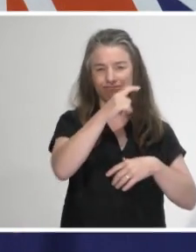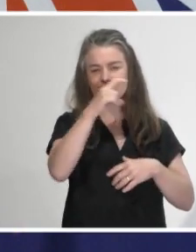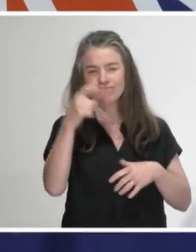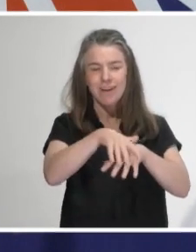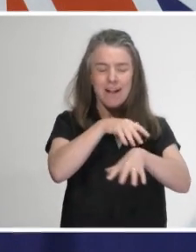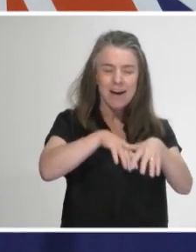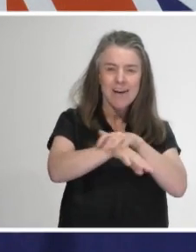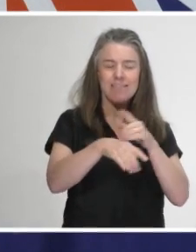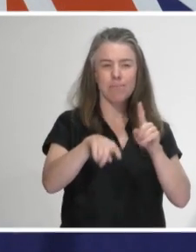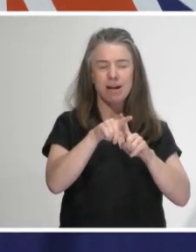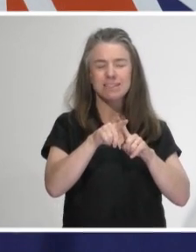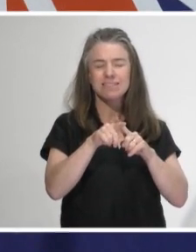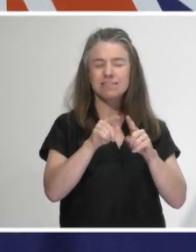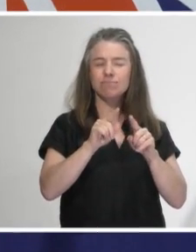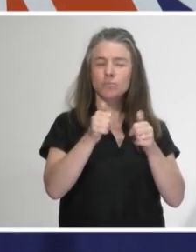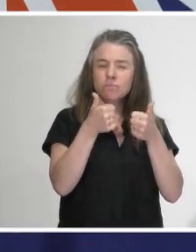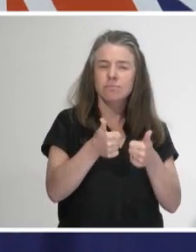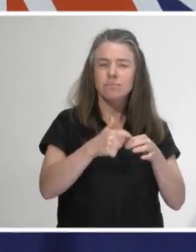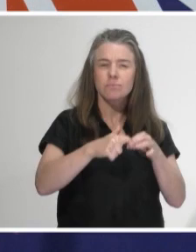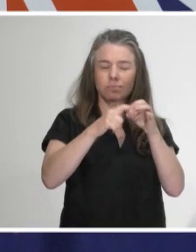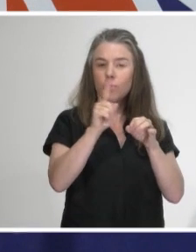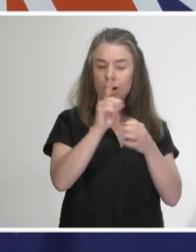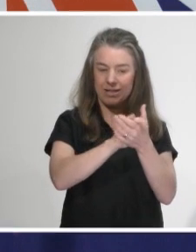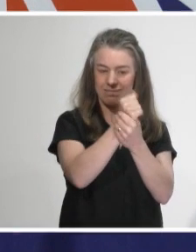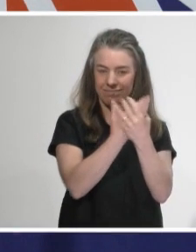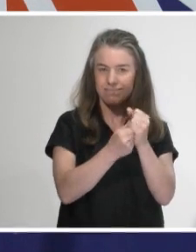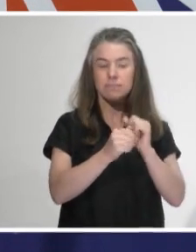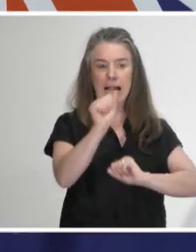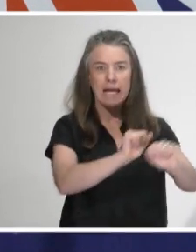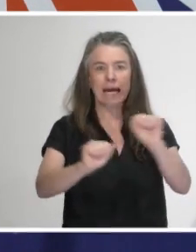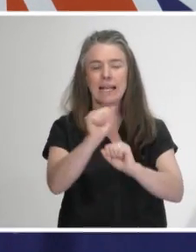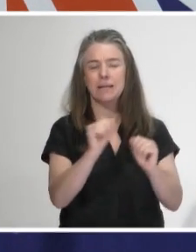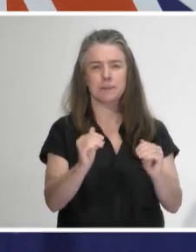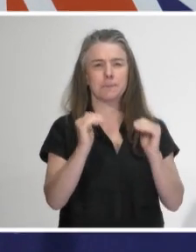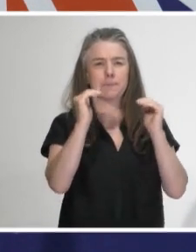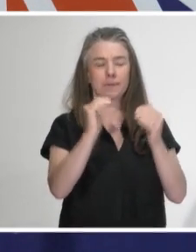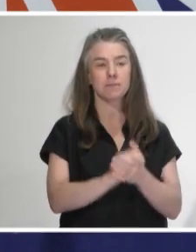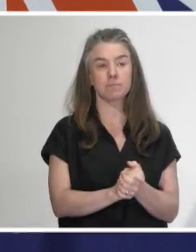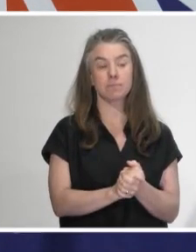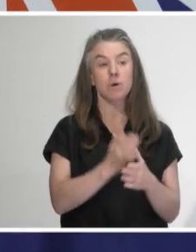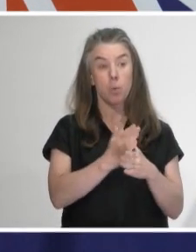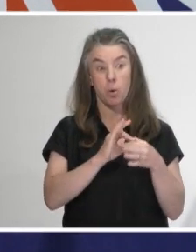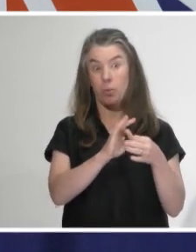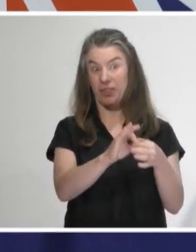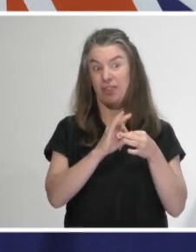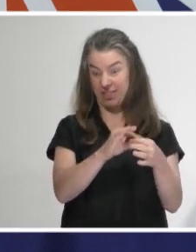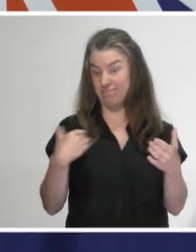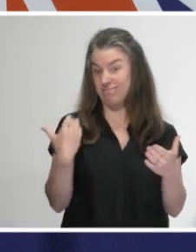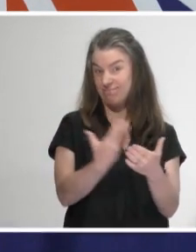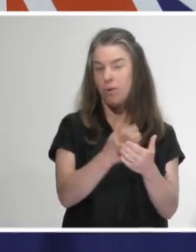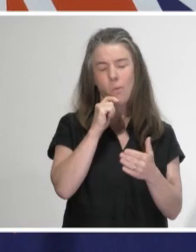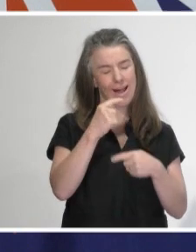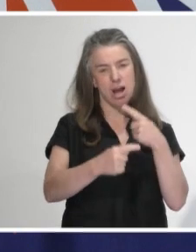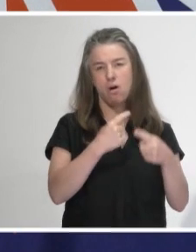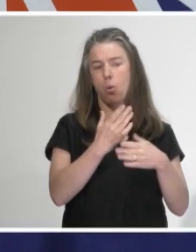so on are the mainstays really and excellent hygiene and cleaning in those facilities. We've been working with the sector really closely and will continue